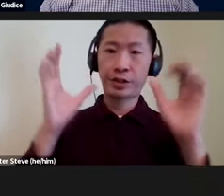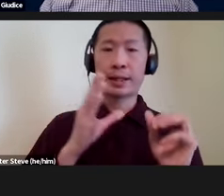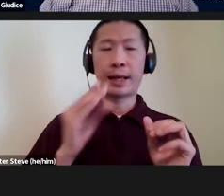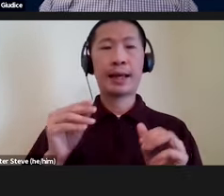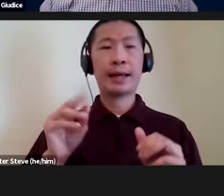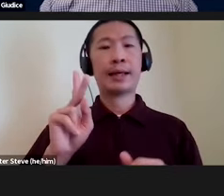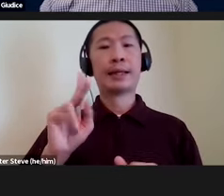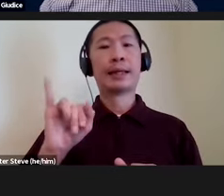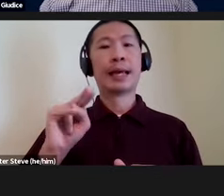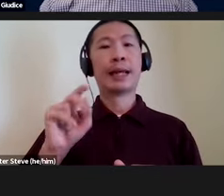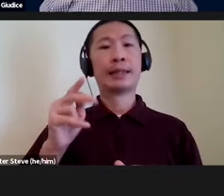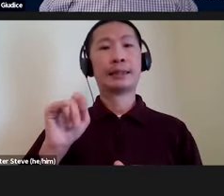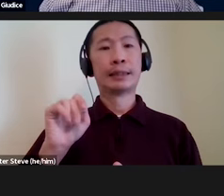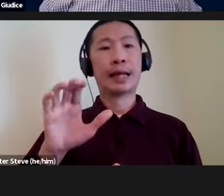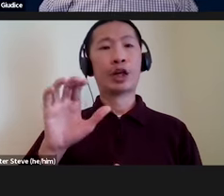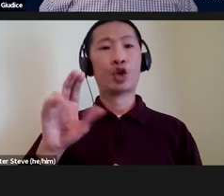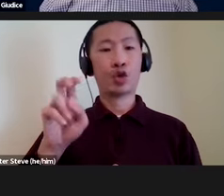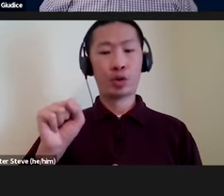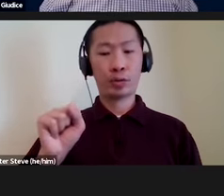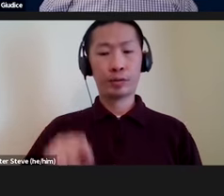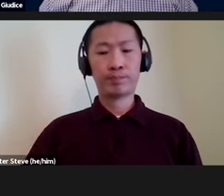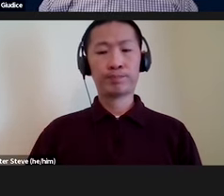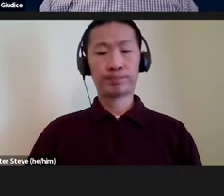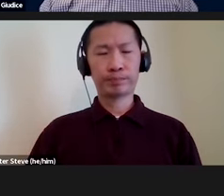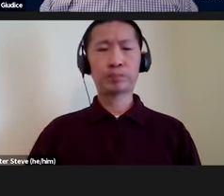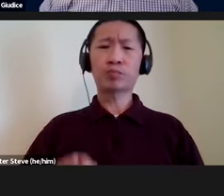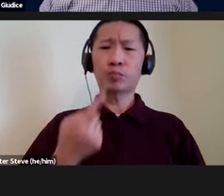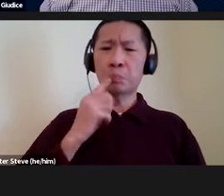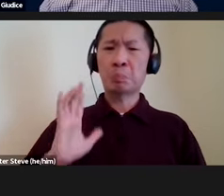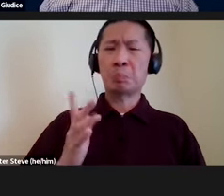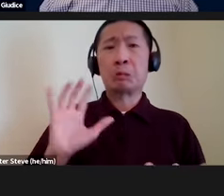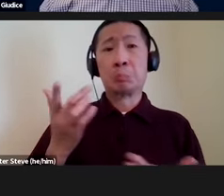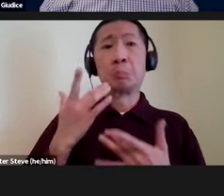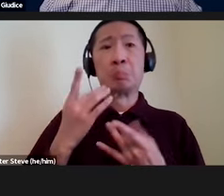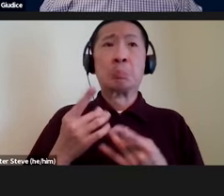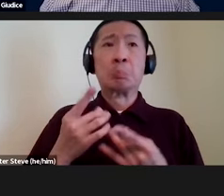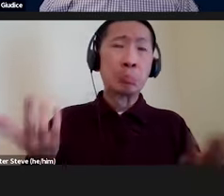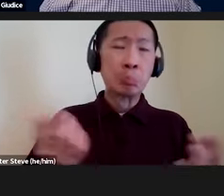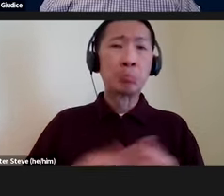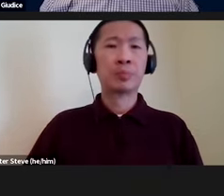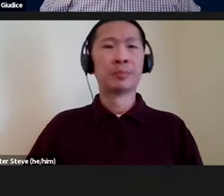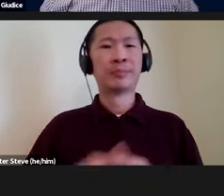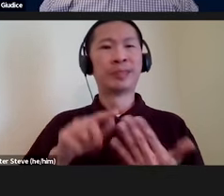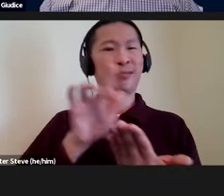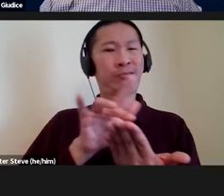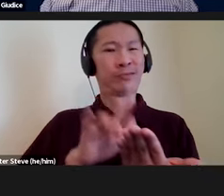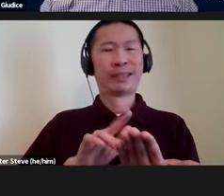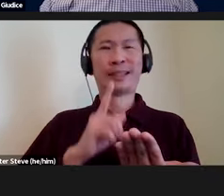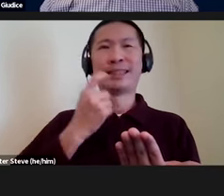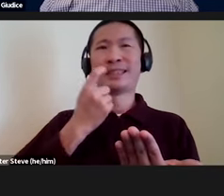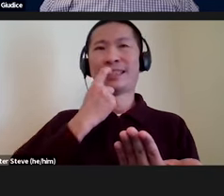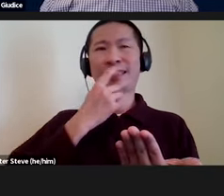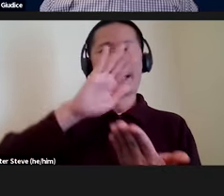kinesthetic cues. So, you may say, okay, well, that sounds interesting, but, you know, a touch screen is a flat glass